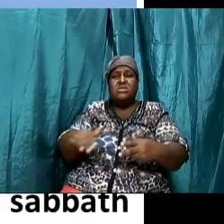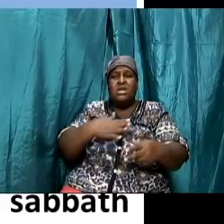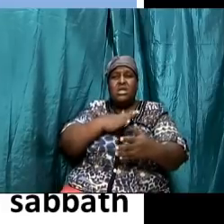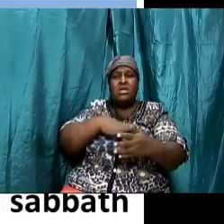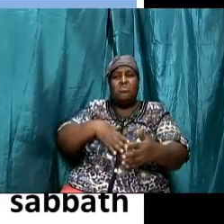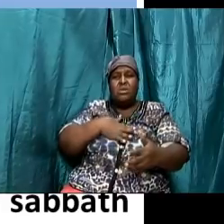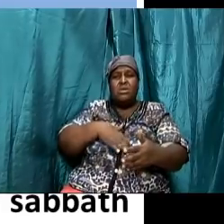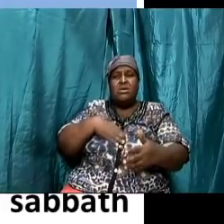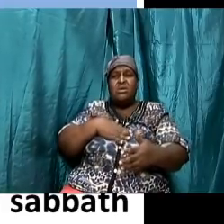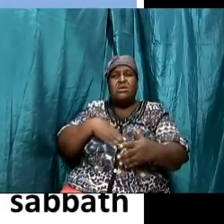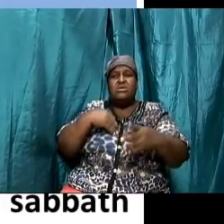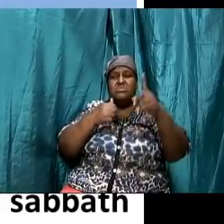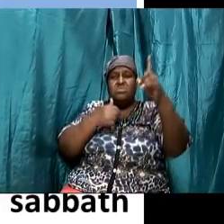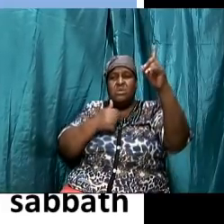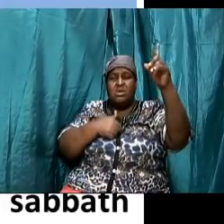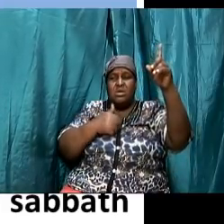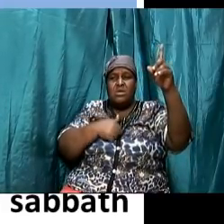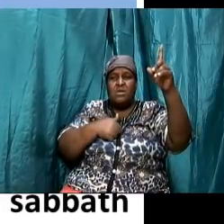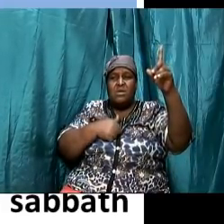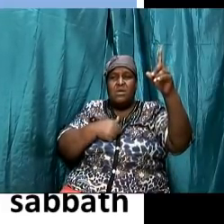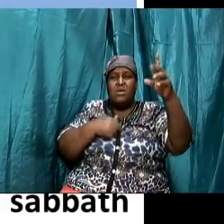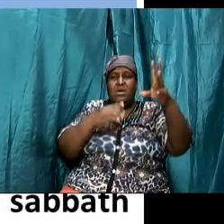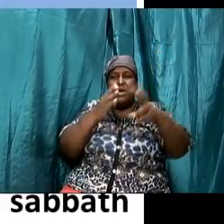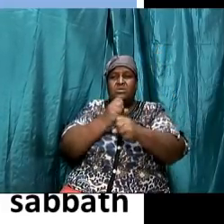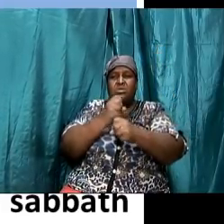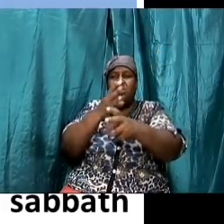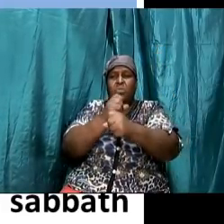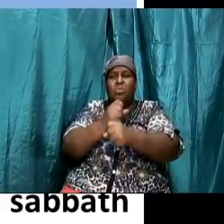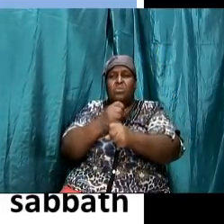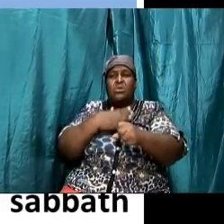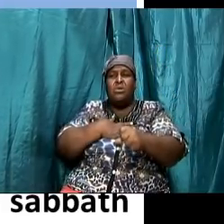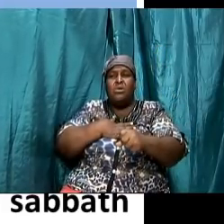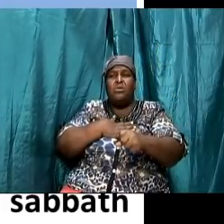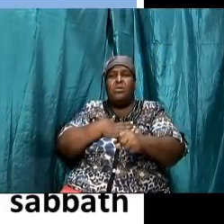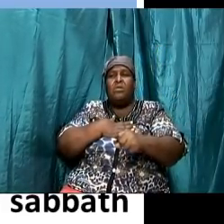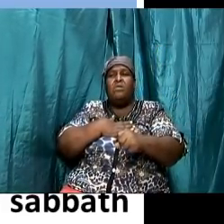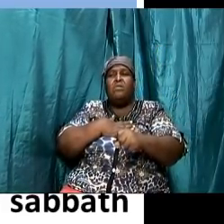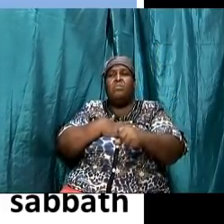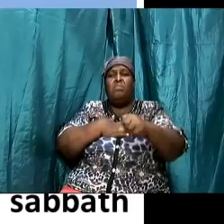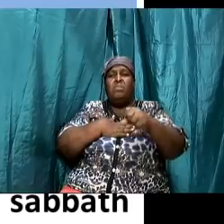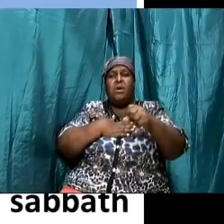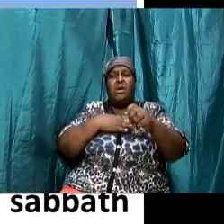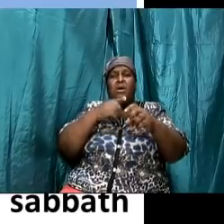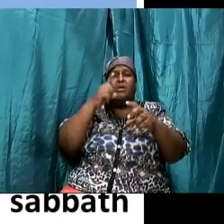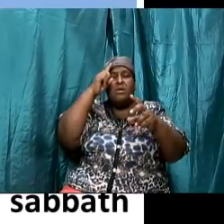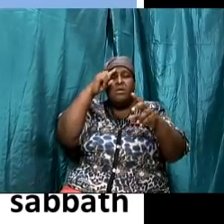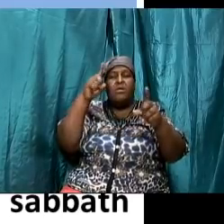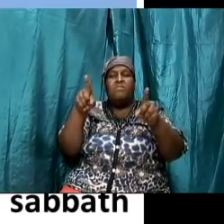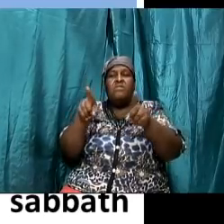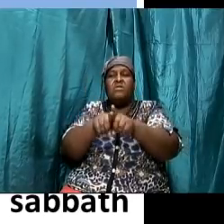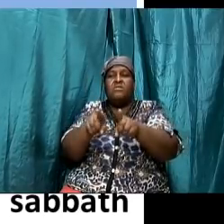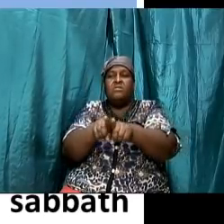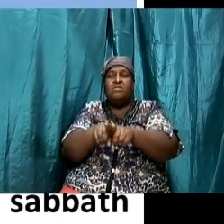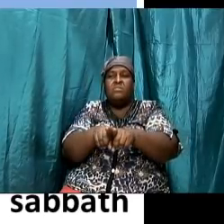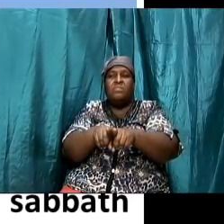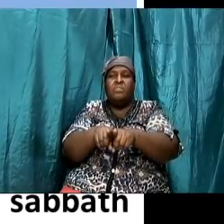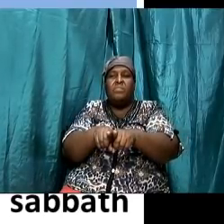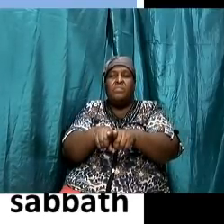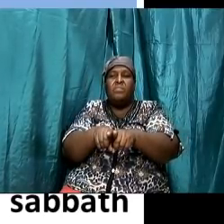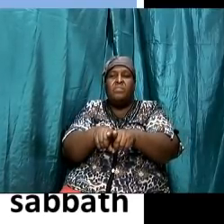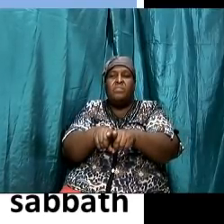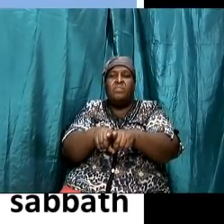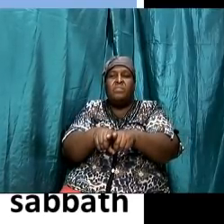6 uh which is not here it actually tells us about the strangers also that they should keep